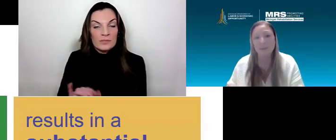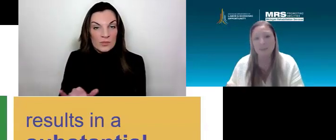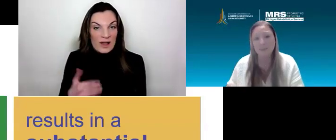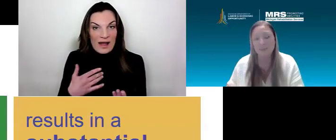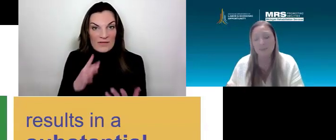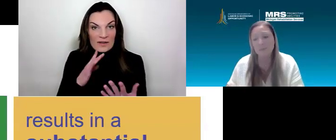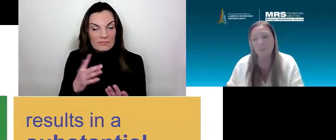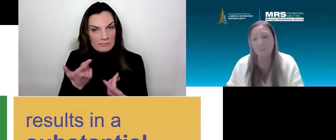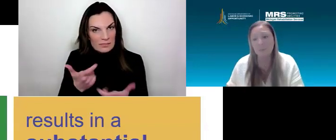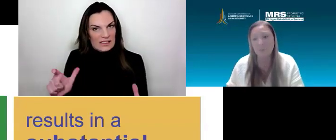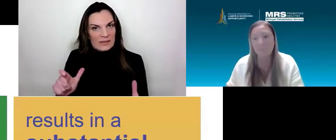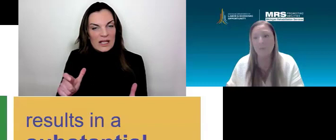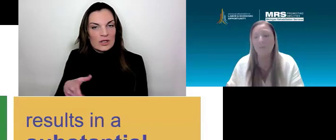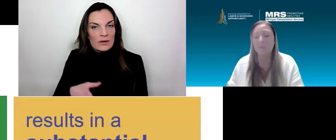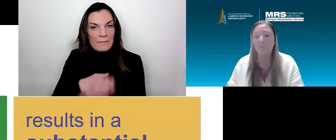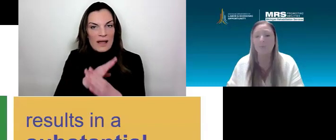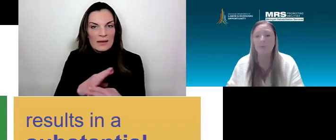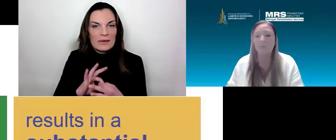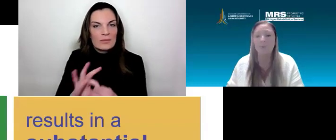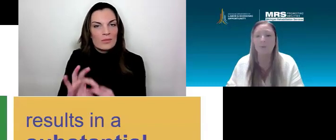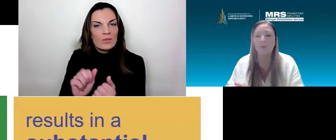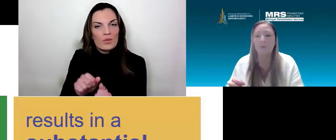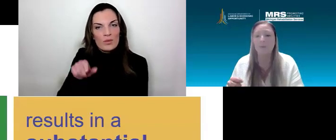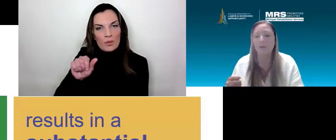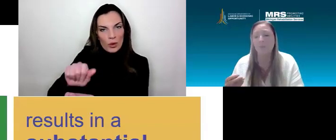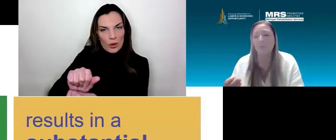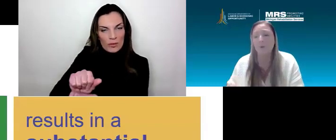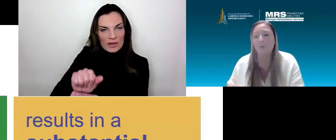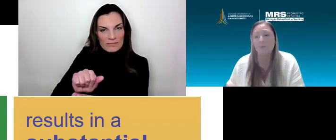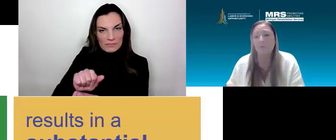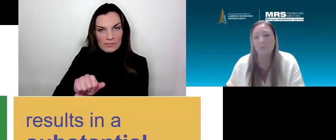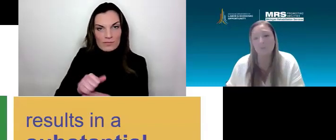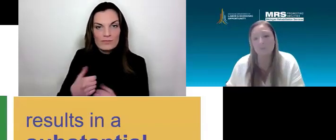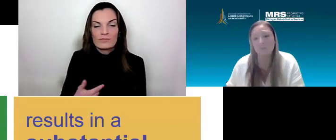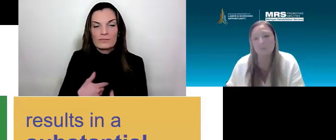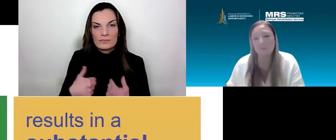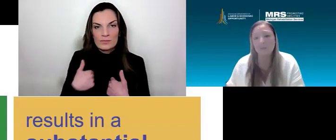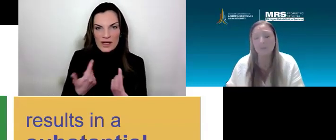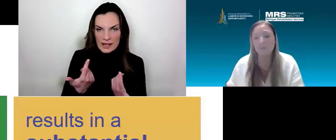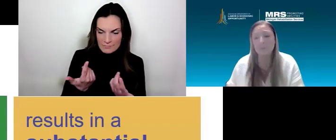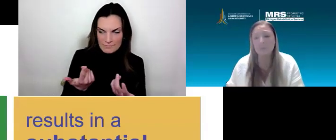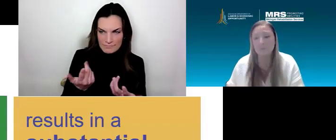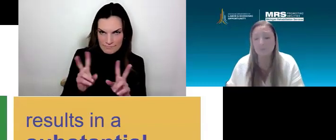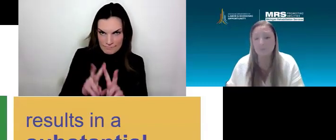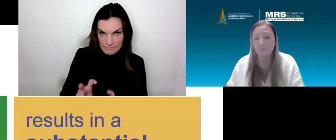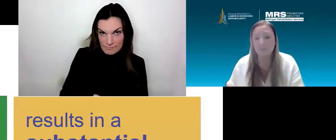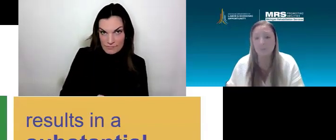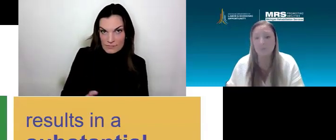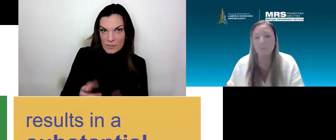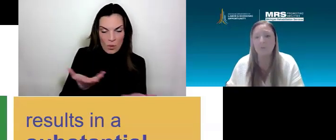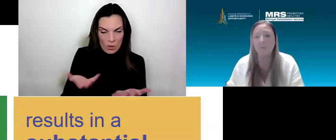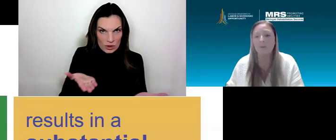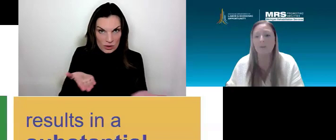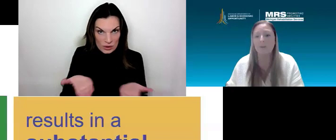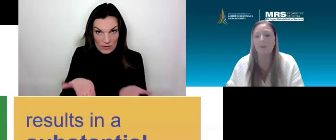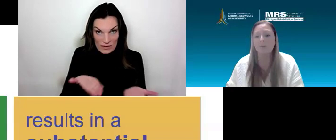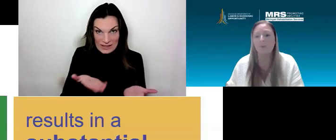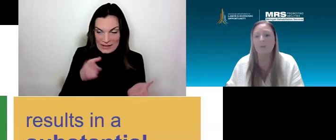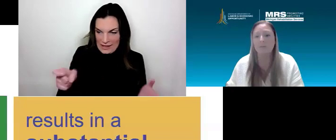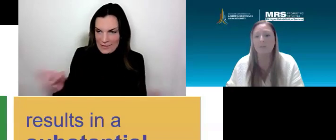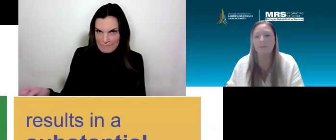and impediment to employment. So we're, we're looking at what are those services to achieve employment?